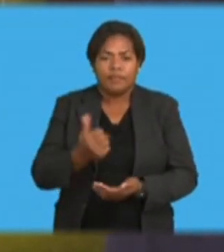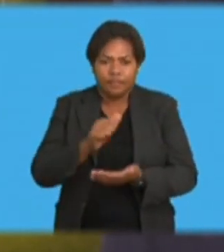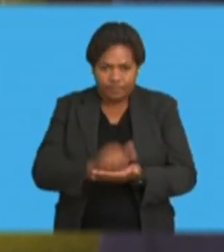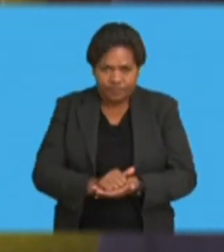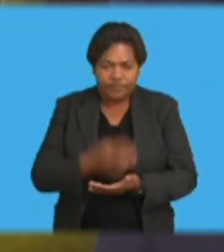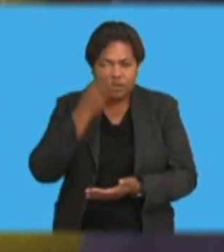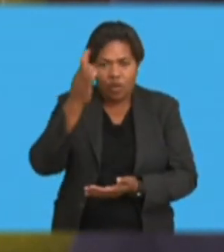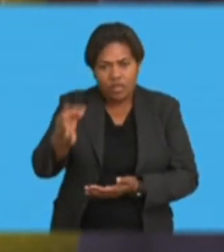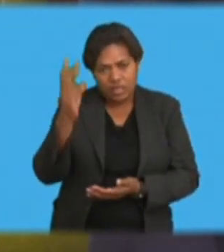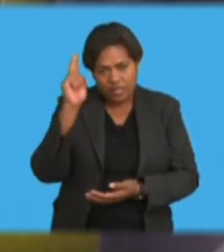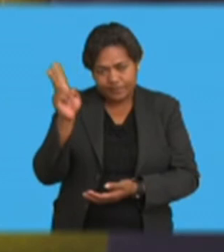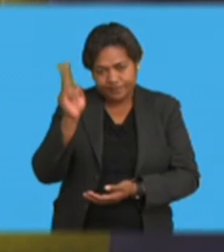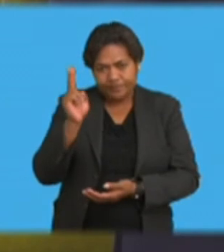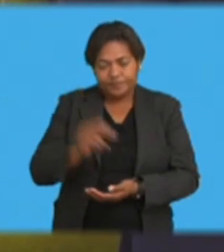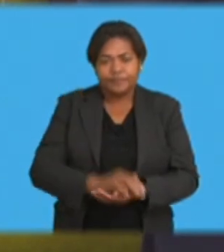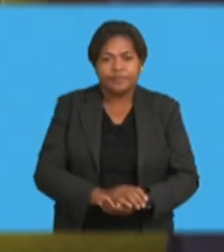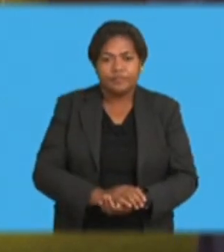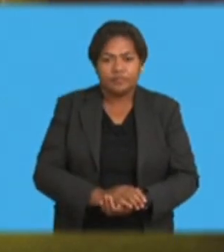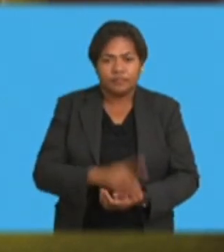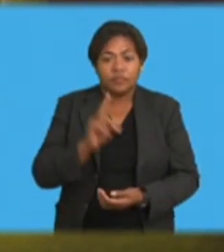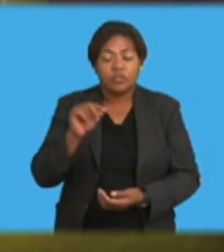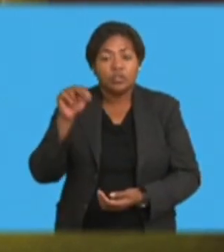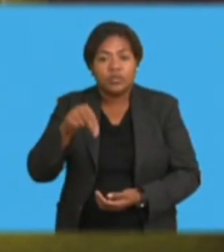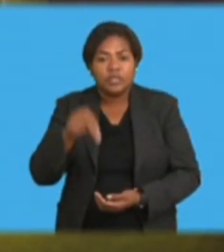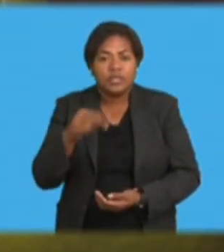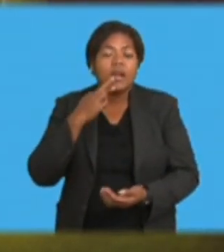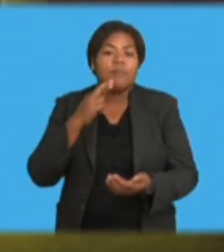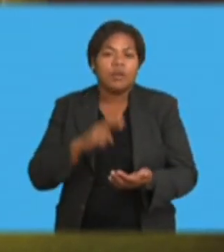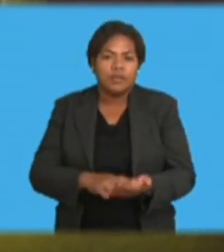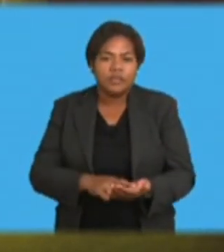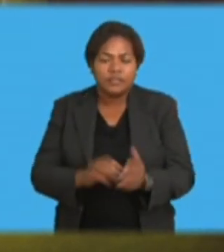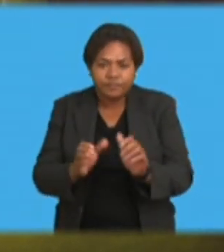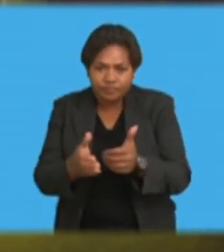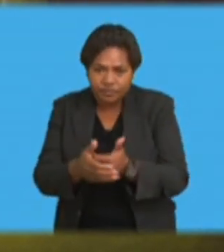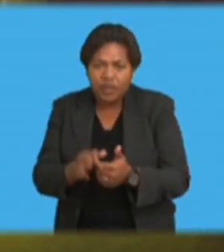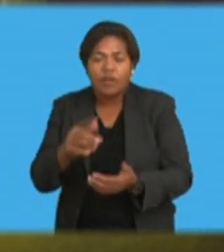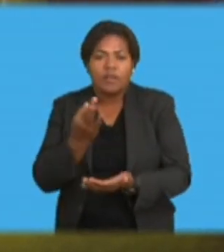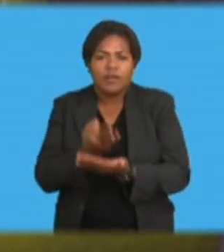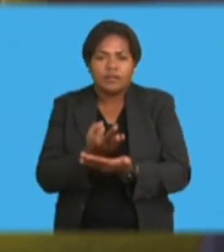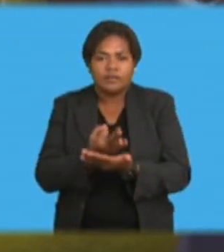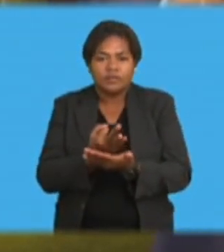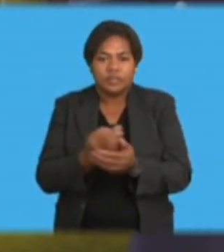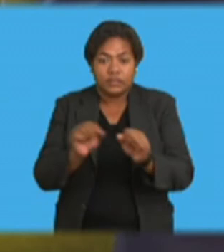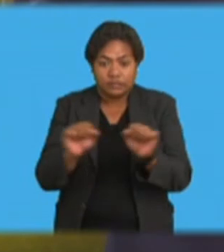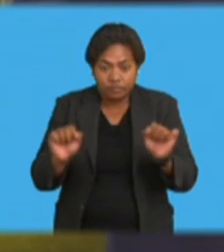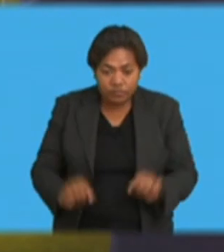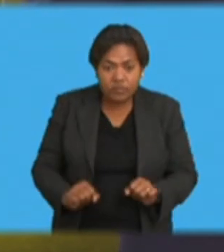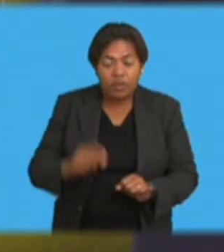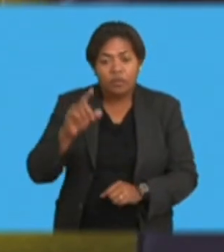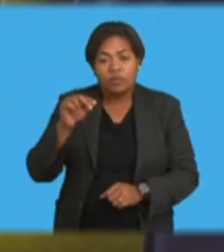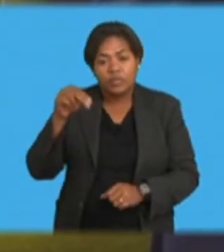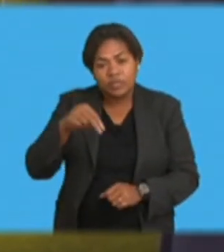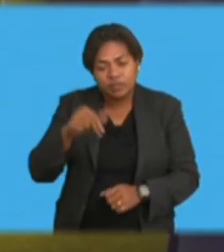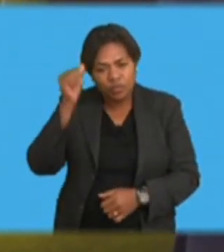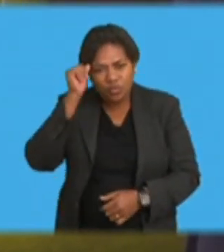reporting credit. Of course, you do need a credit reporting agency in any good financial system because we also do need to know there are some people who